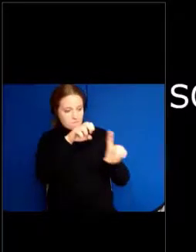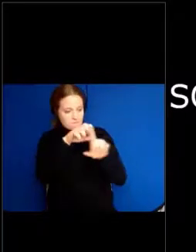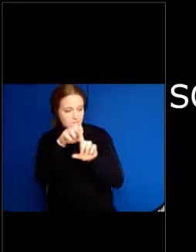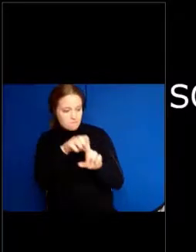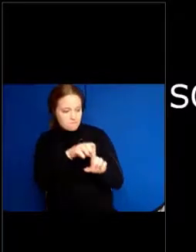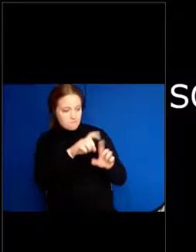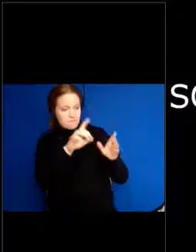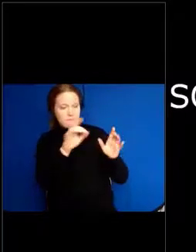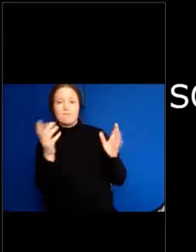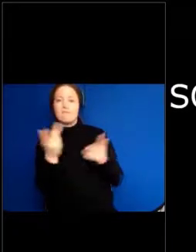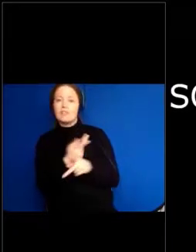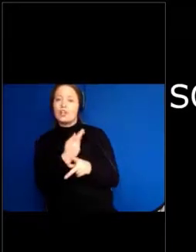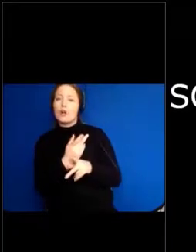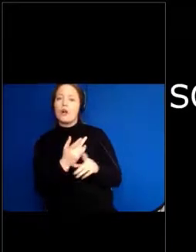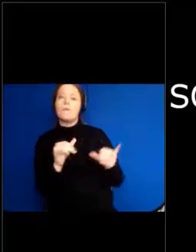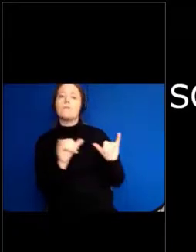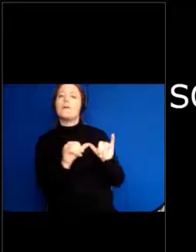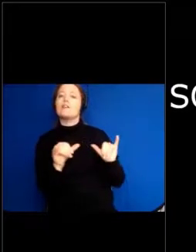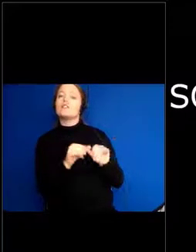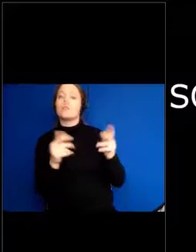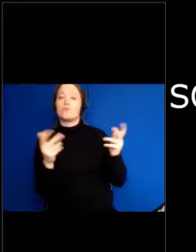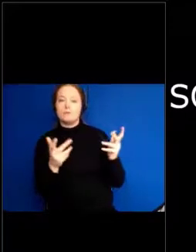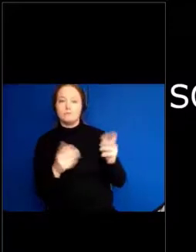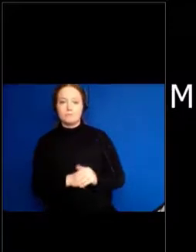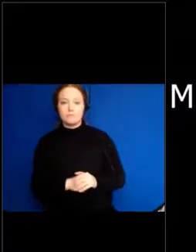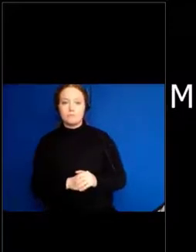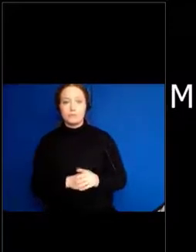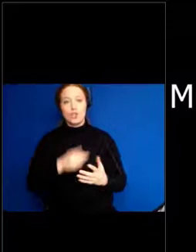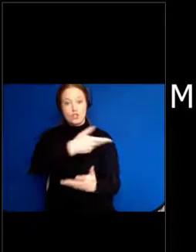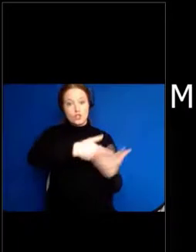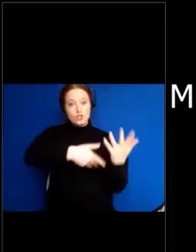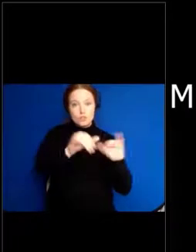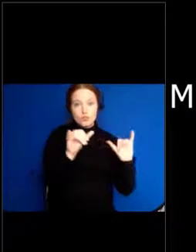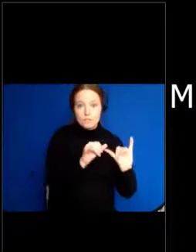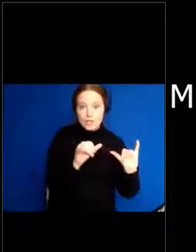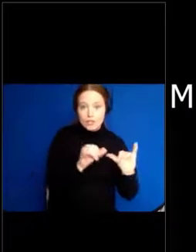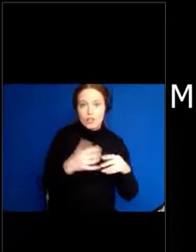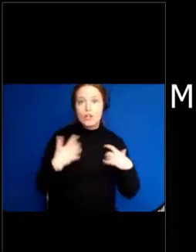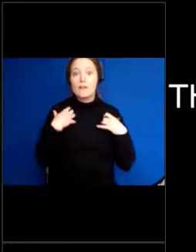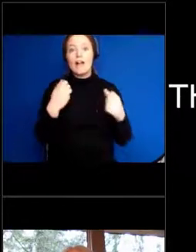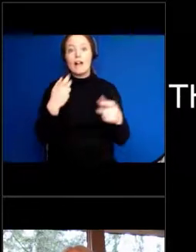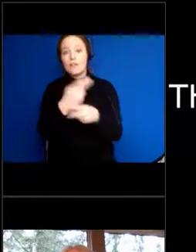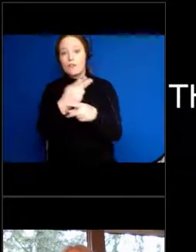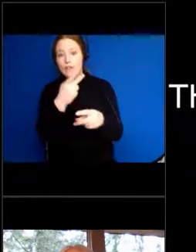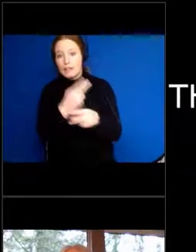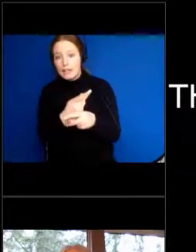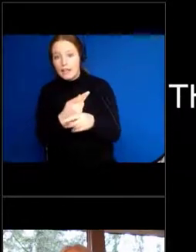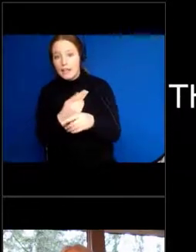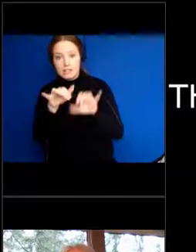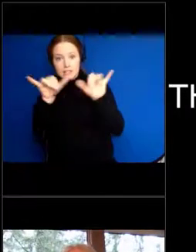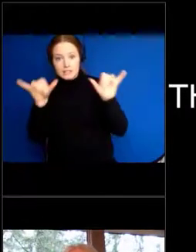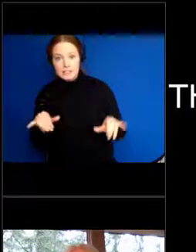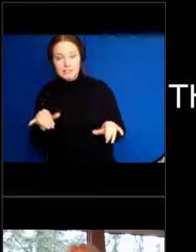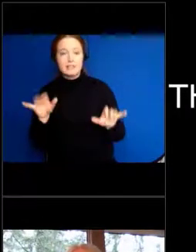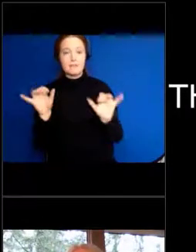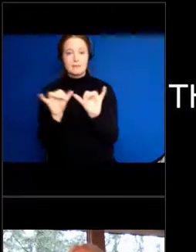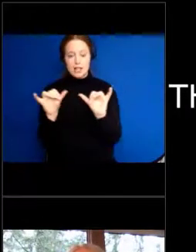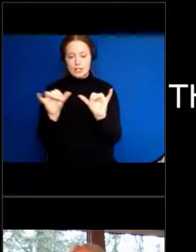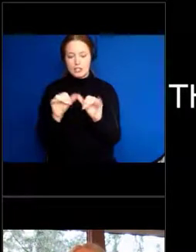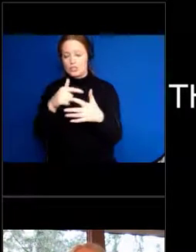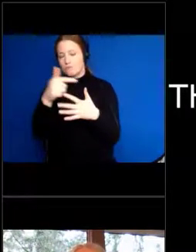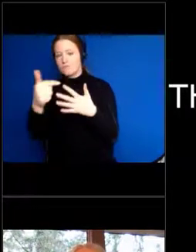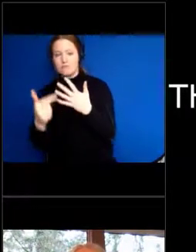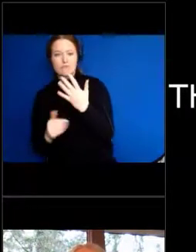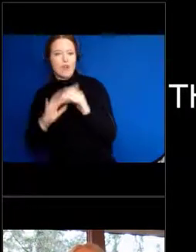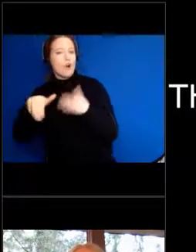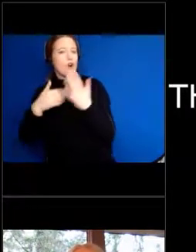measures, how you use the healthcare system, all kinds of data is there. So it's a real treasure trove.